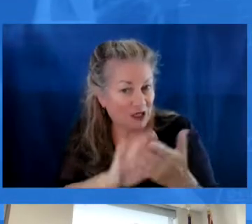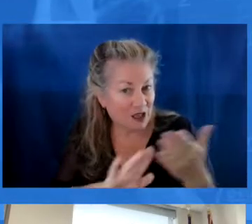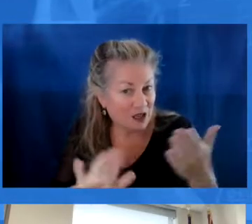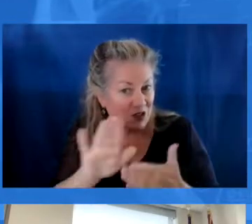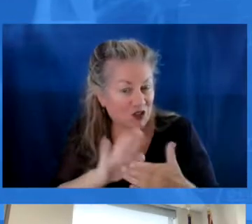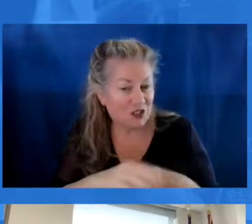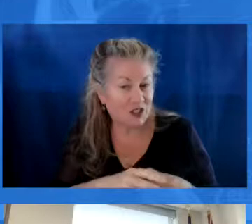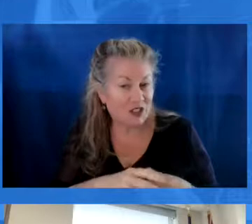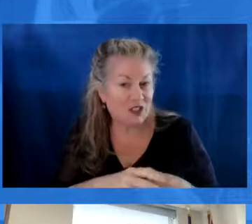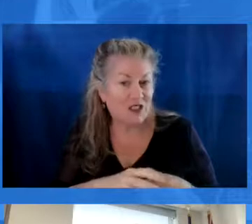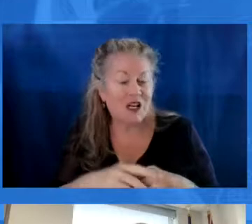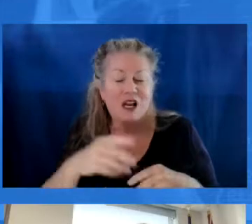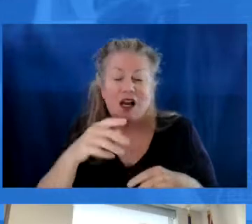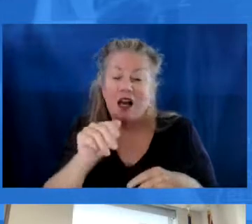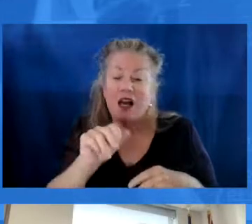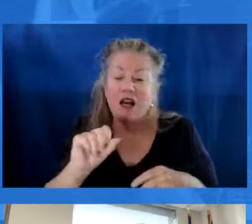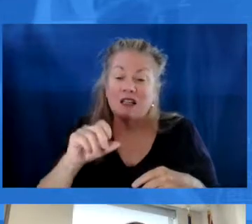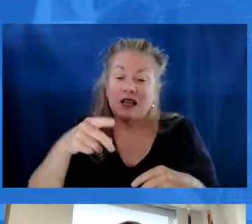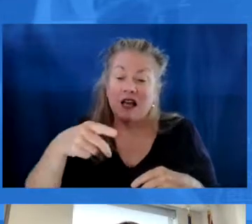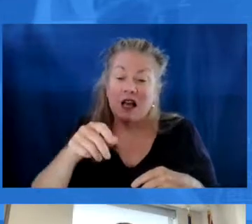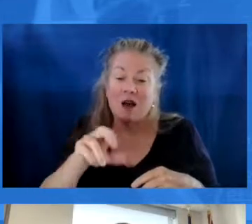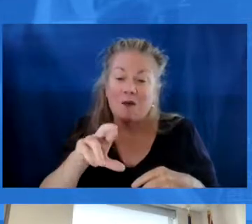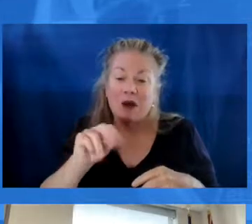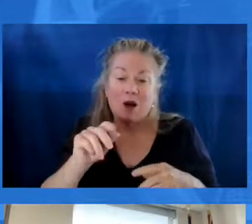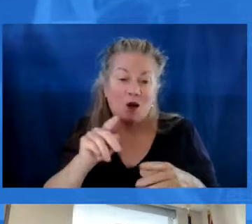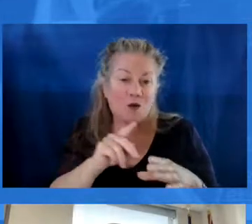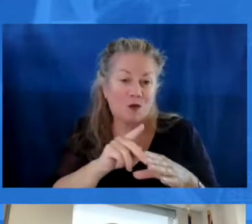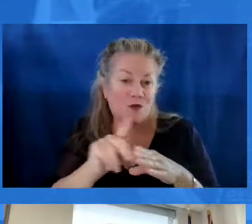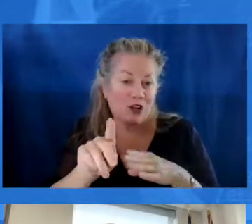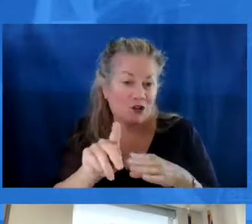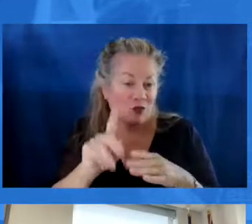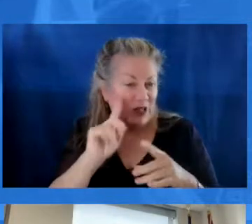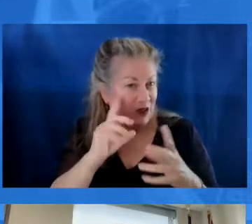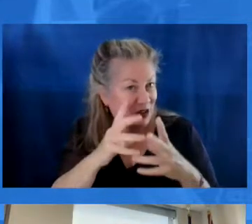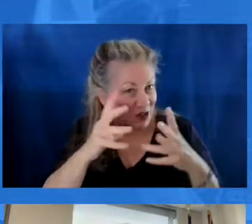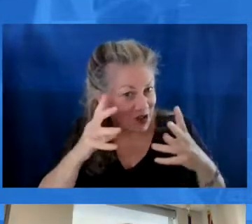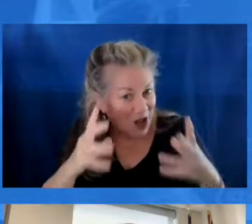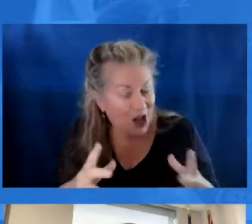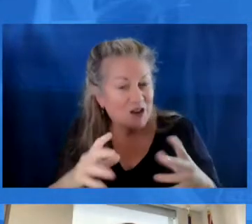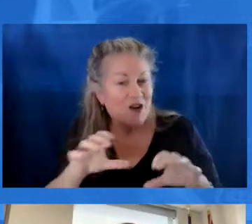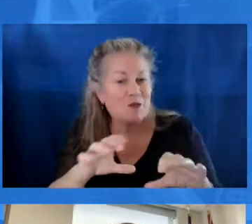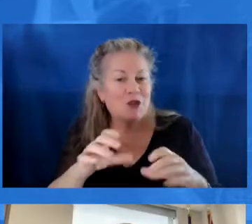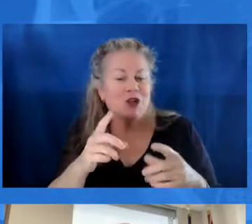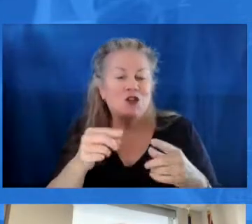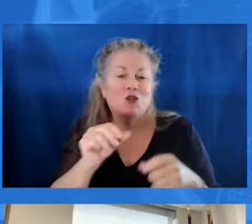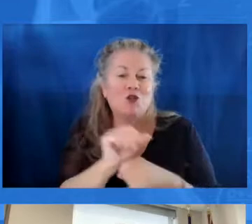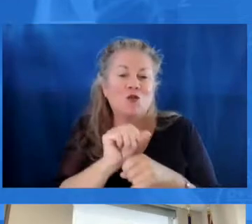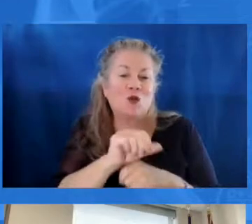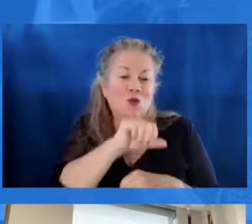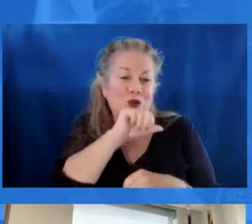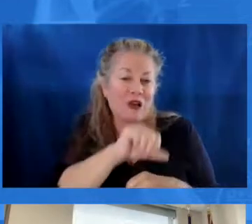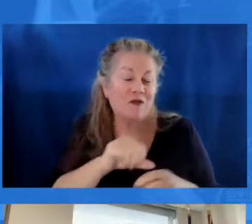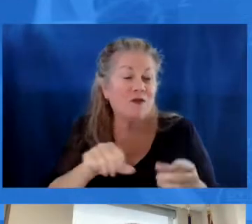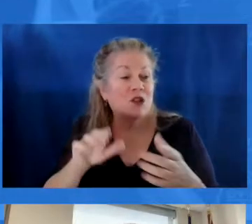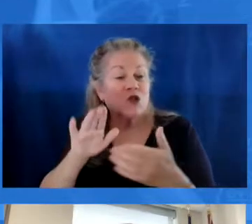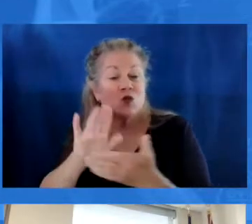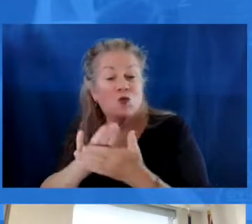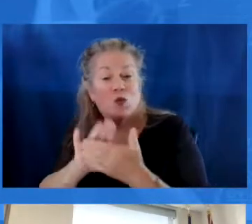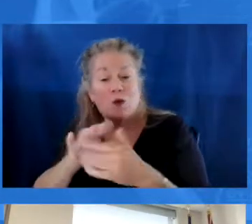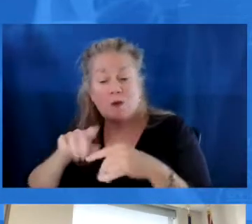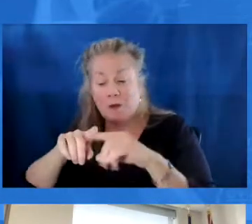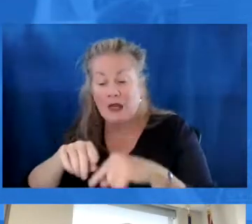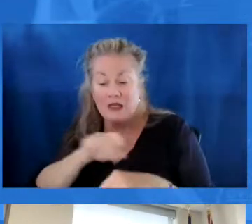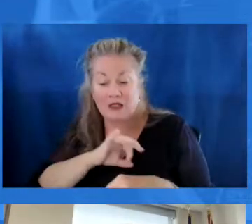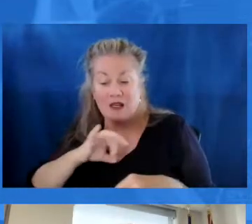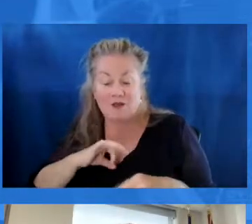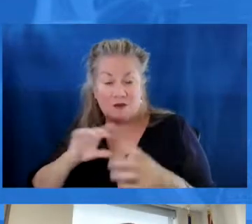while you're in college as a paraprofessional doing the work that you love. And so we think there's a lot of opportunity there. We know we have school based staff.